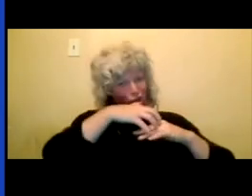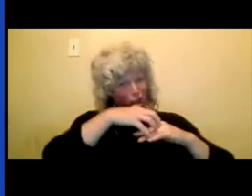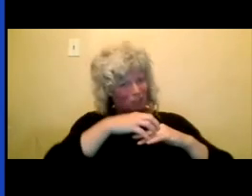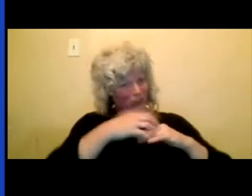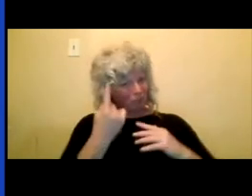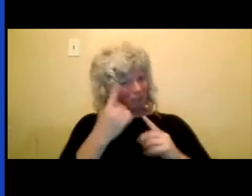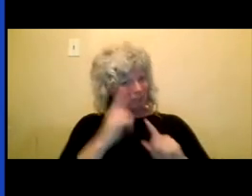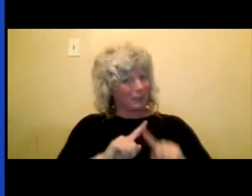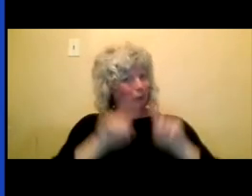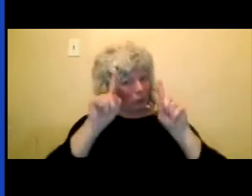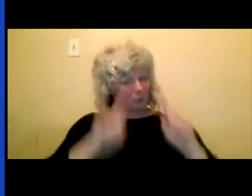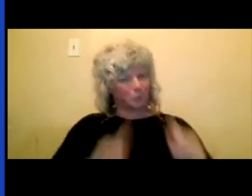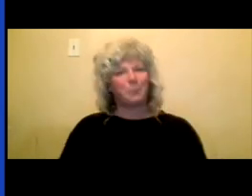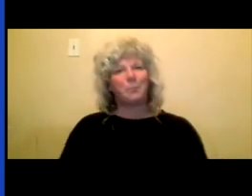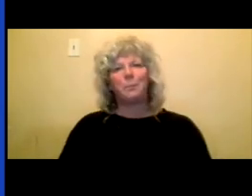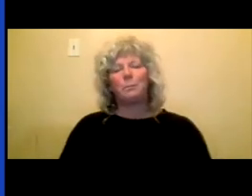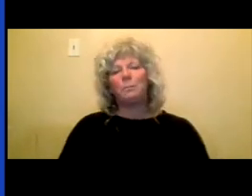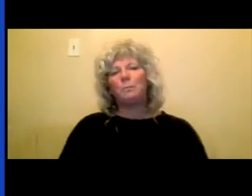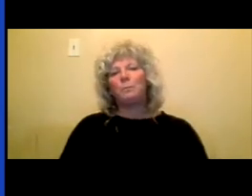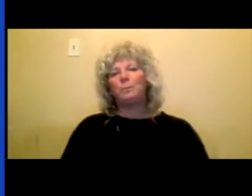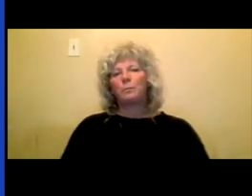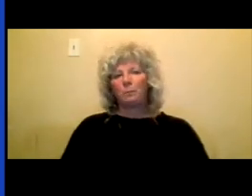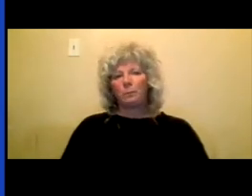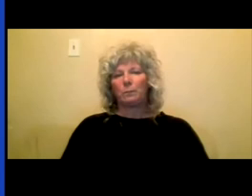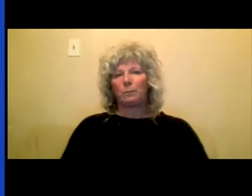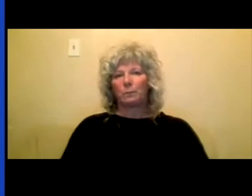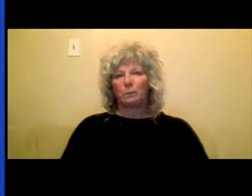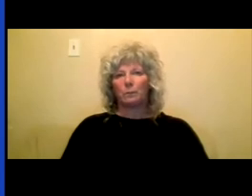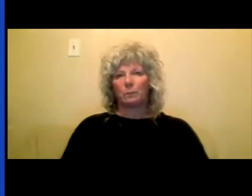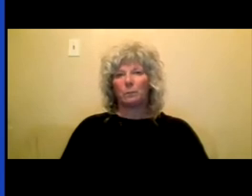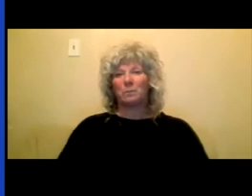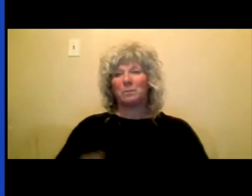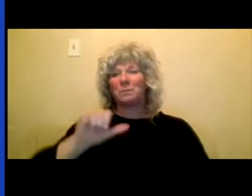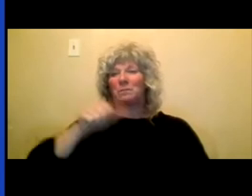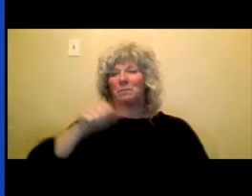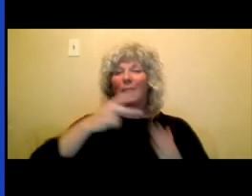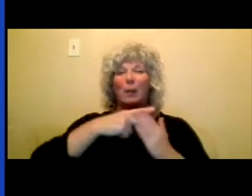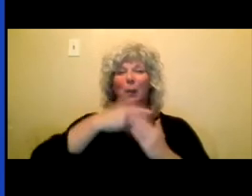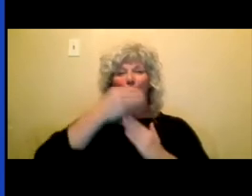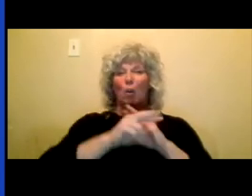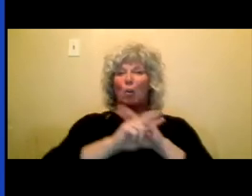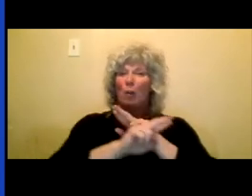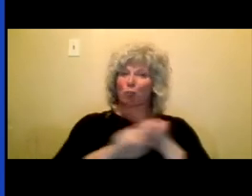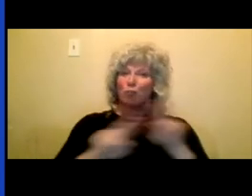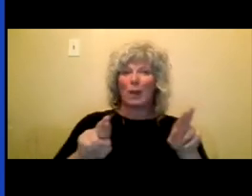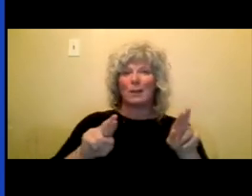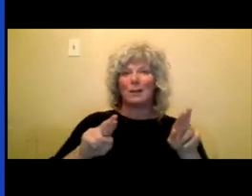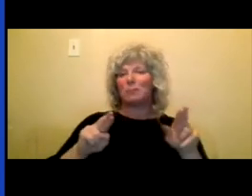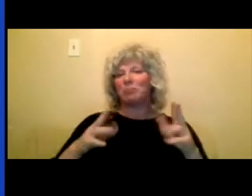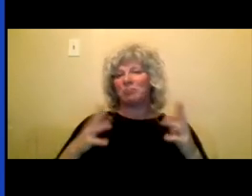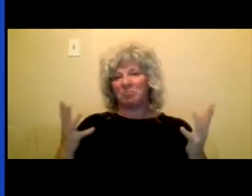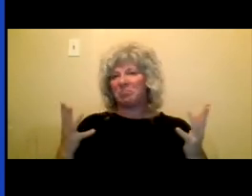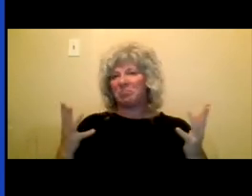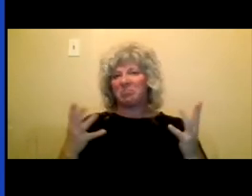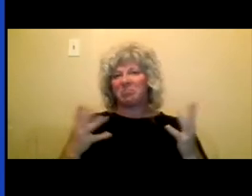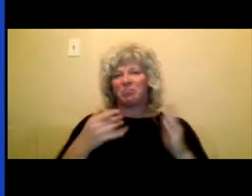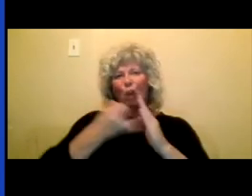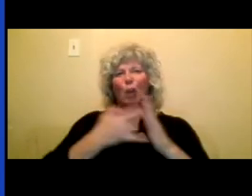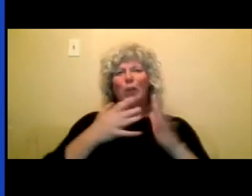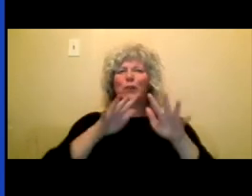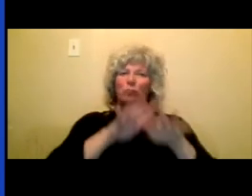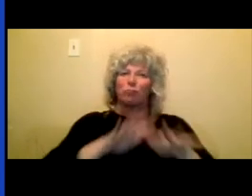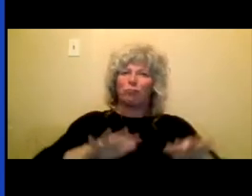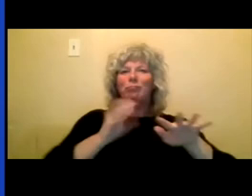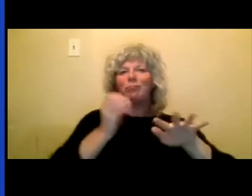In other programs, you know, your applications are at the table with artists from all over Ontario from